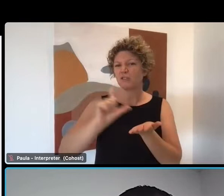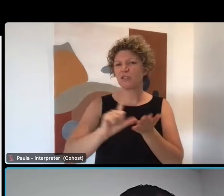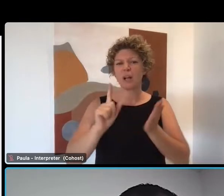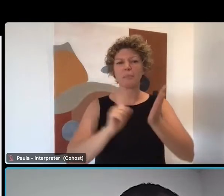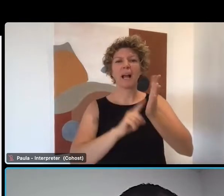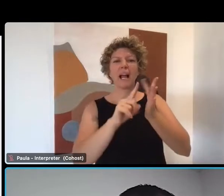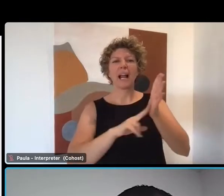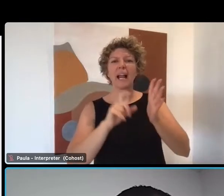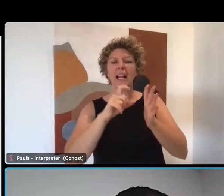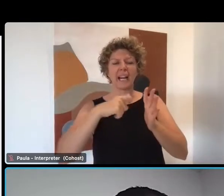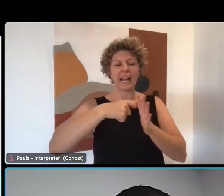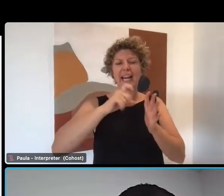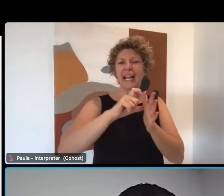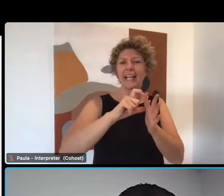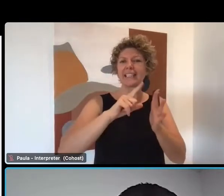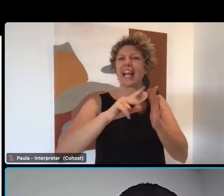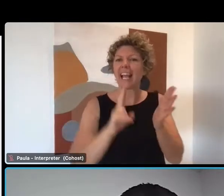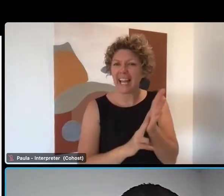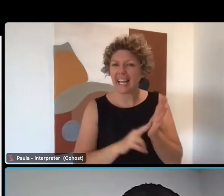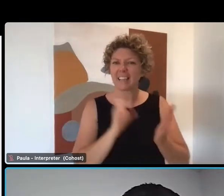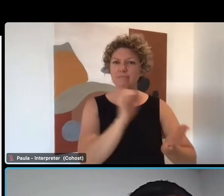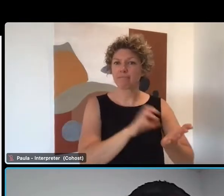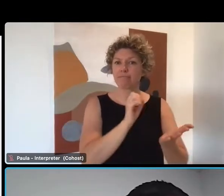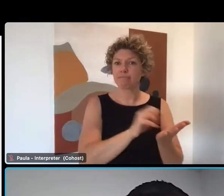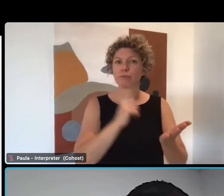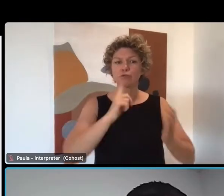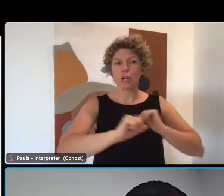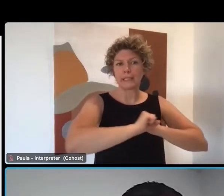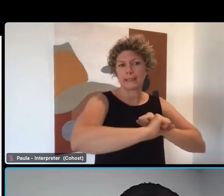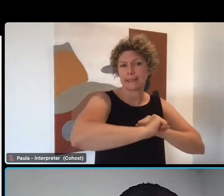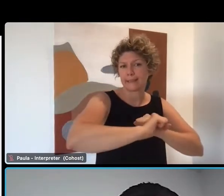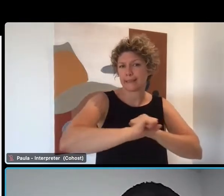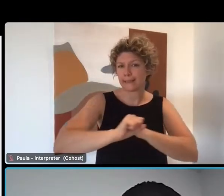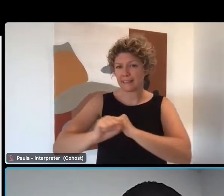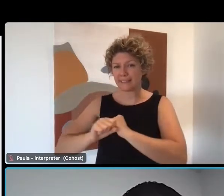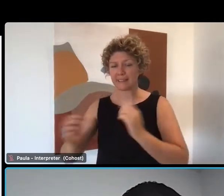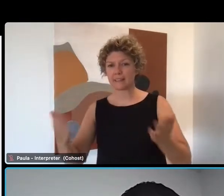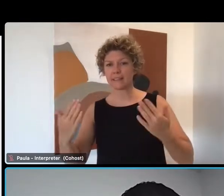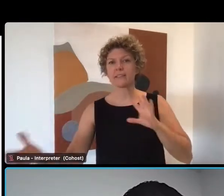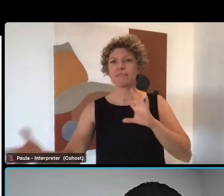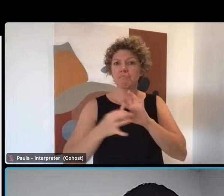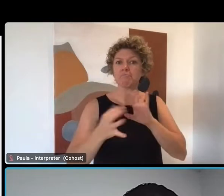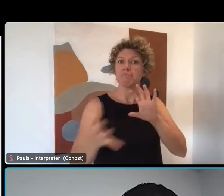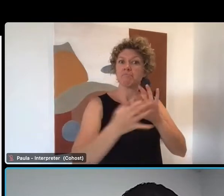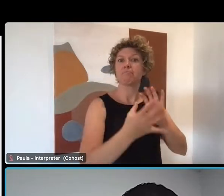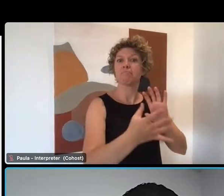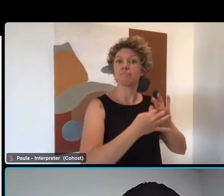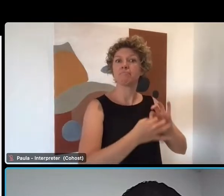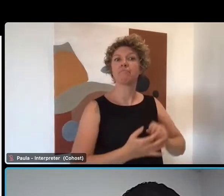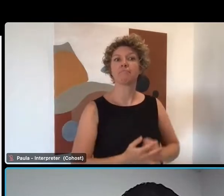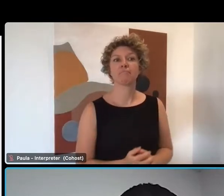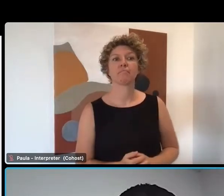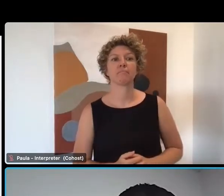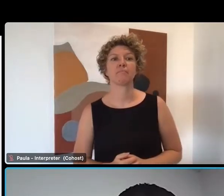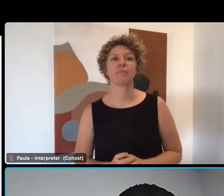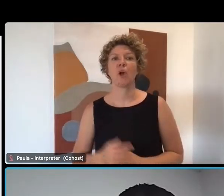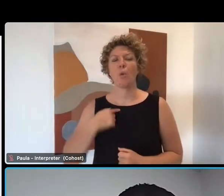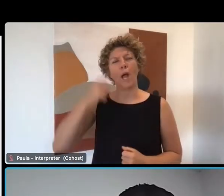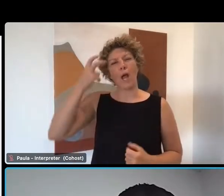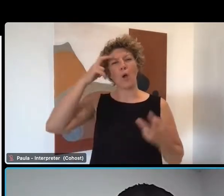to engage with organisations across what we call the skills ecosystem. David providers that come to our forums, that's what we're calling the skills ecosystem.